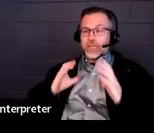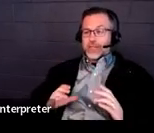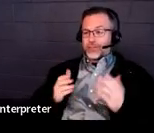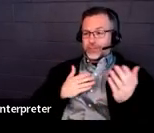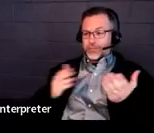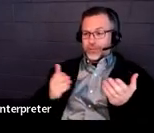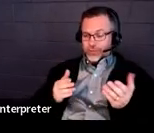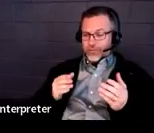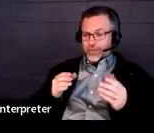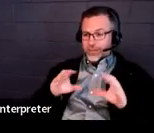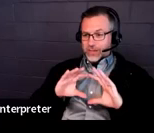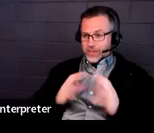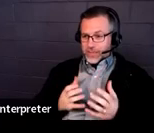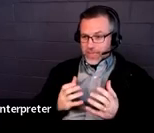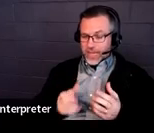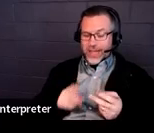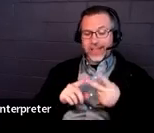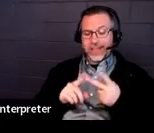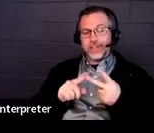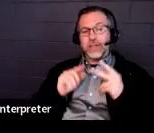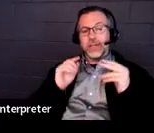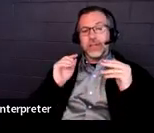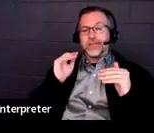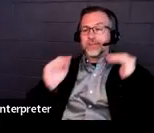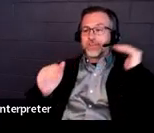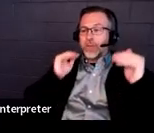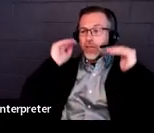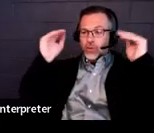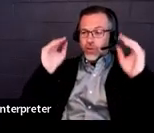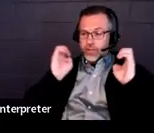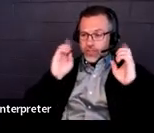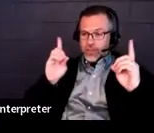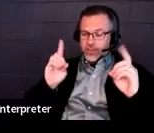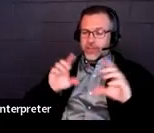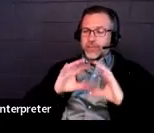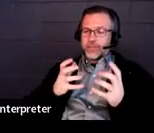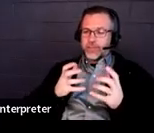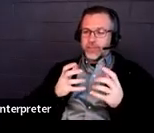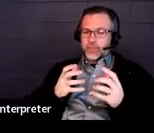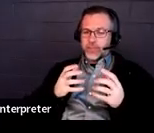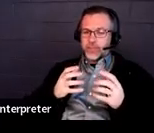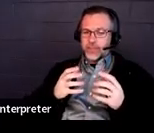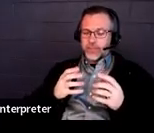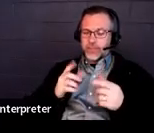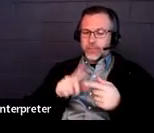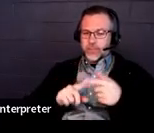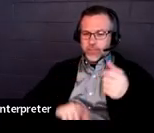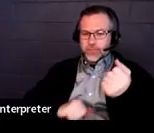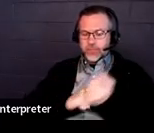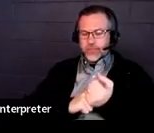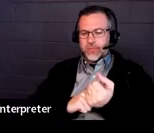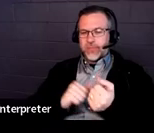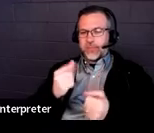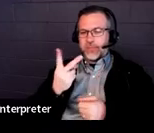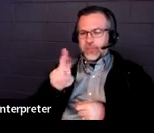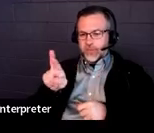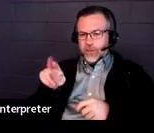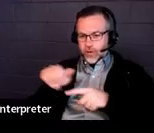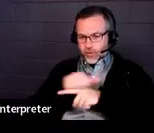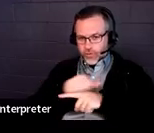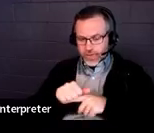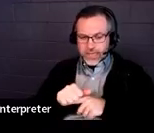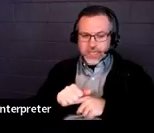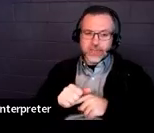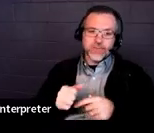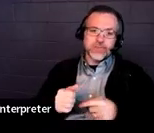or taking adult education courses to support vocational training. And then those accommodations that